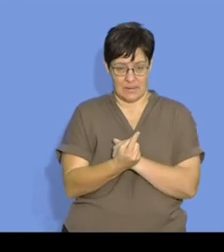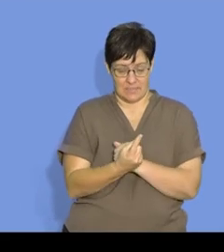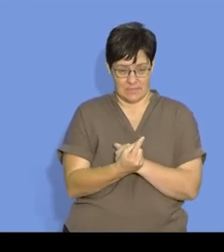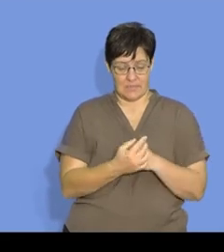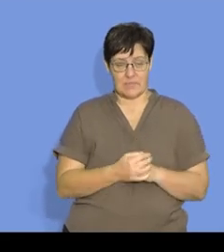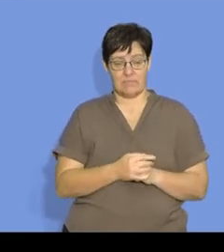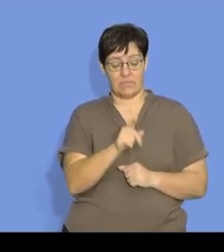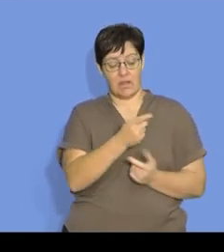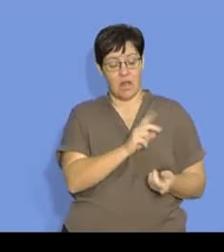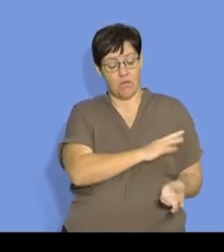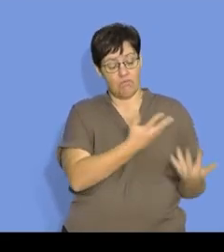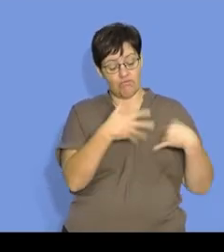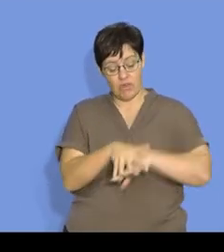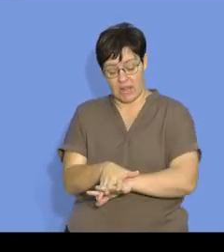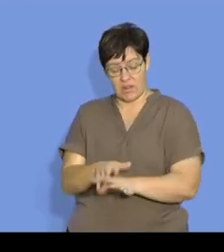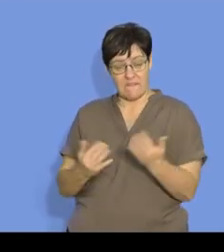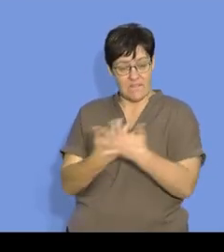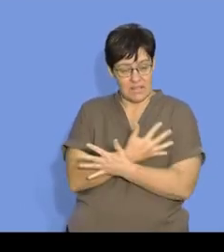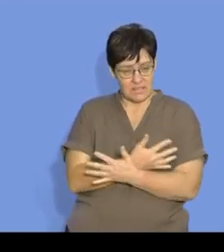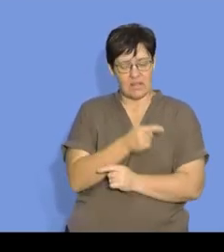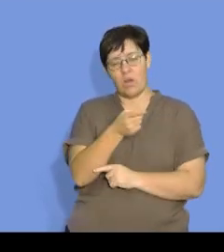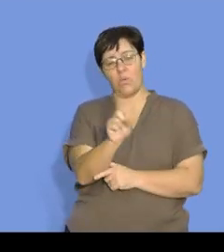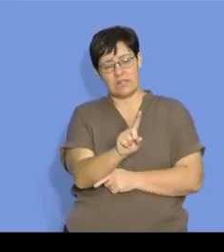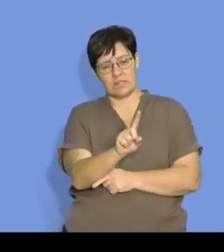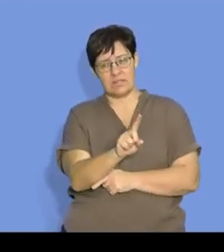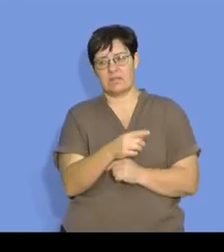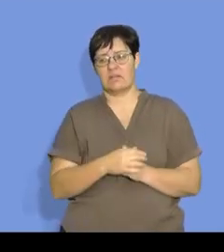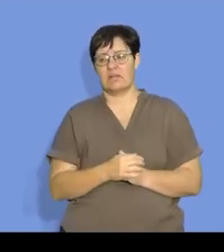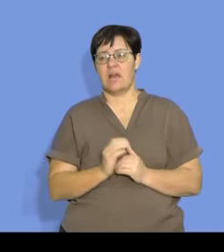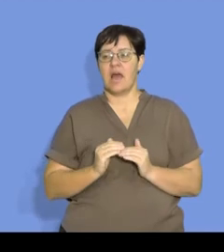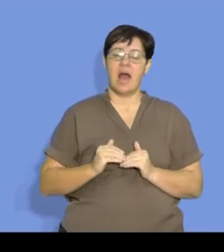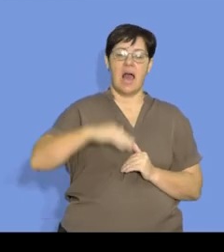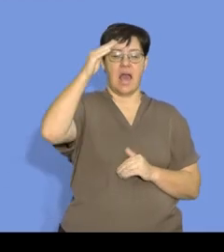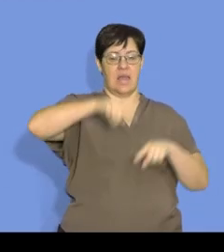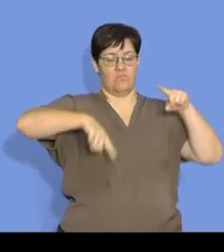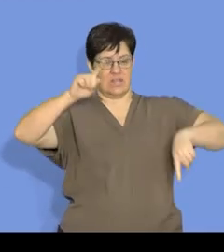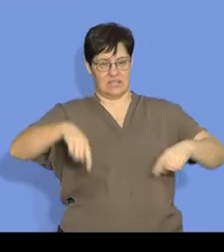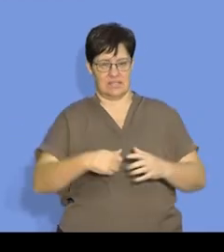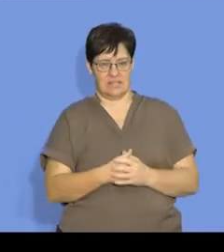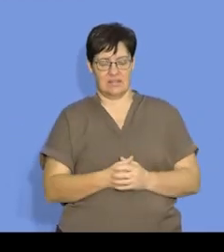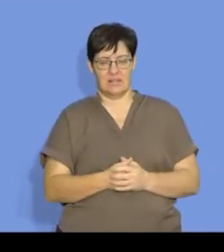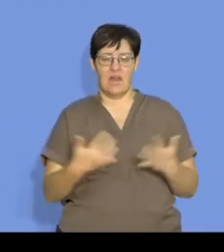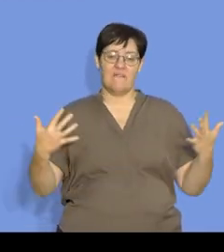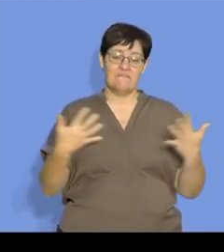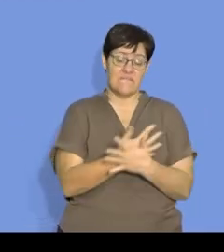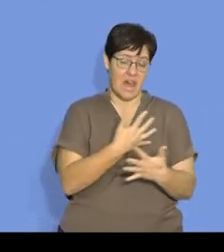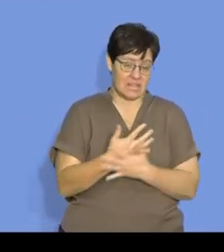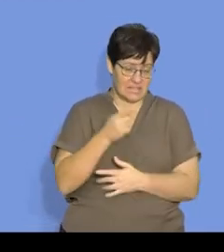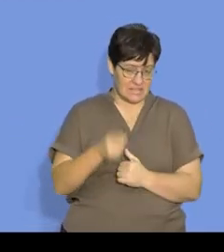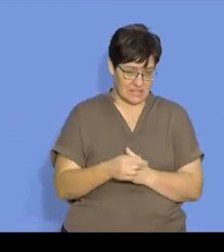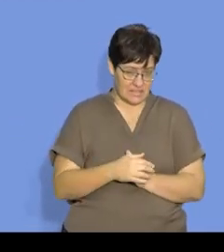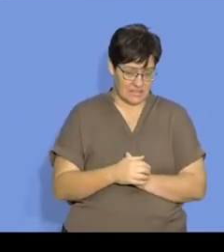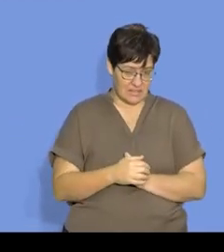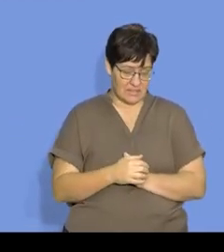And that fast reaction, we will refer to it as having a high rate. But that fast